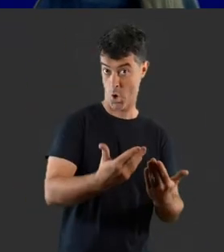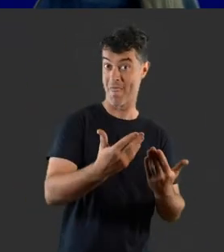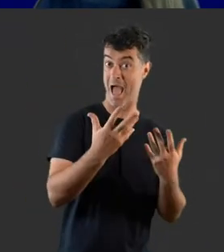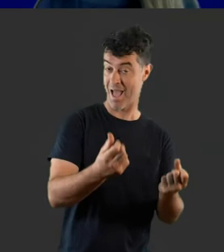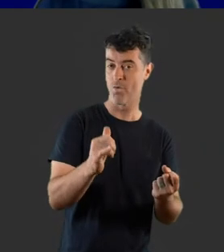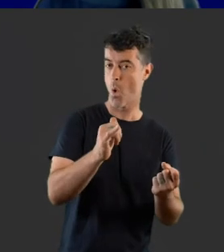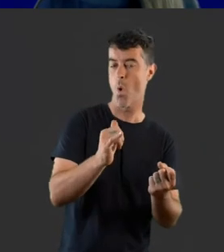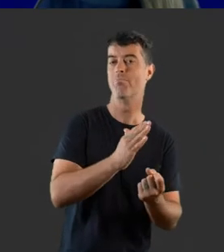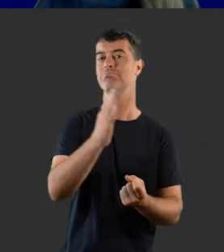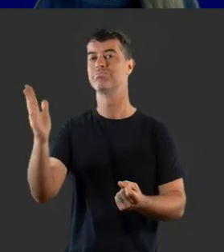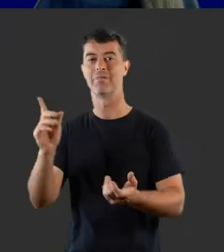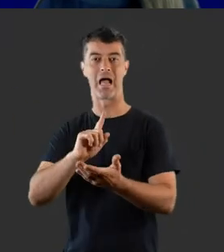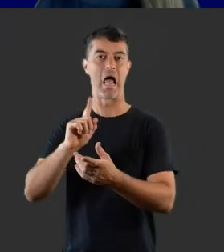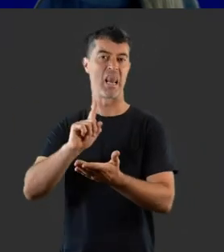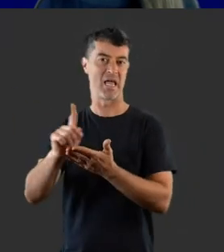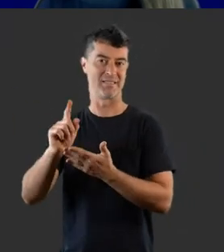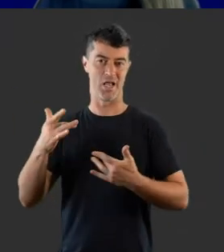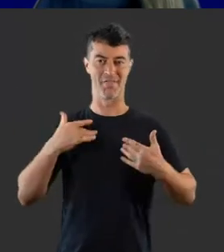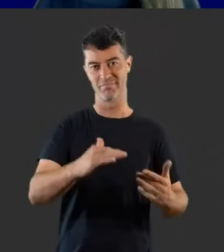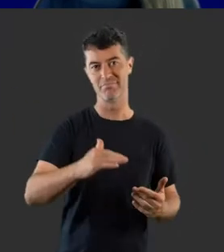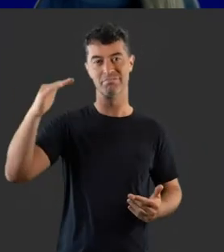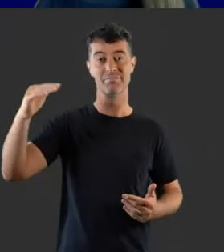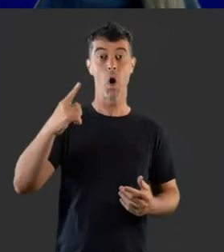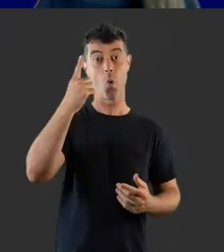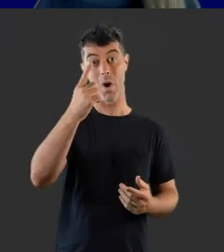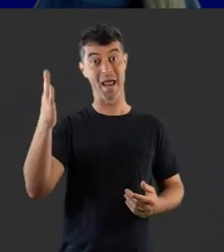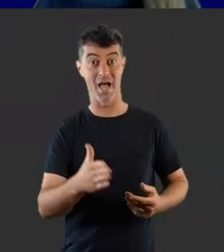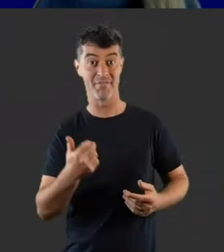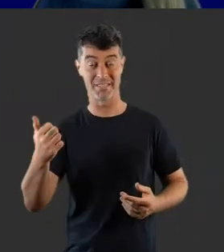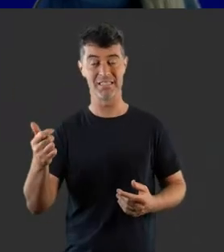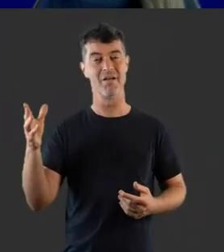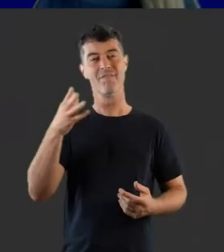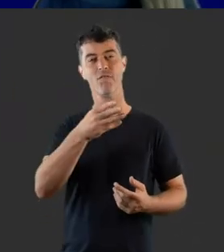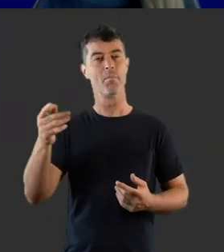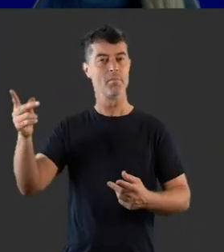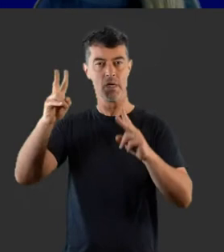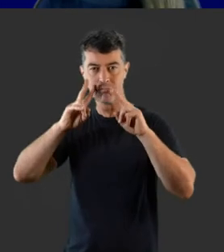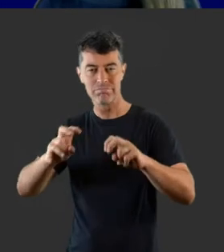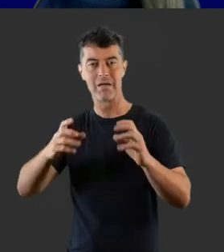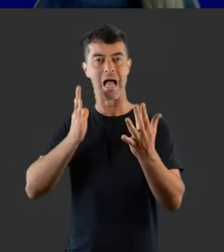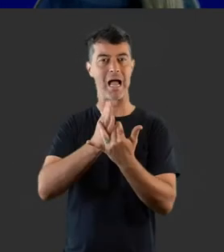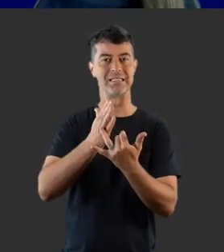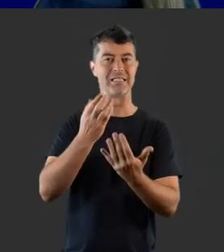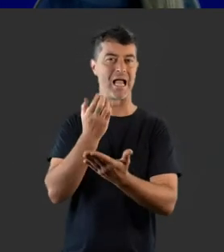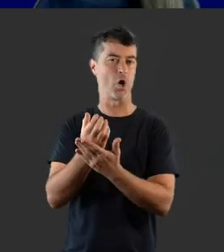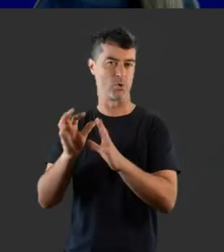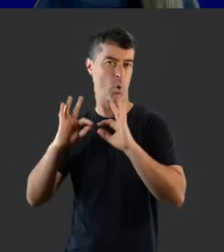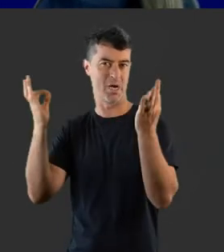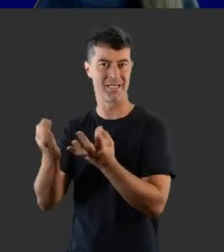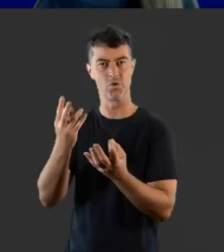birth or occurring later in life. This one in six figure comes from an Access Economics report in